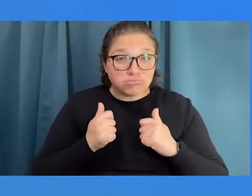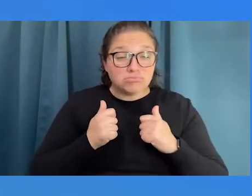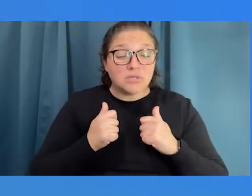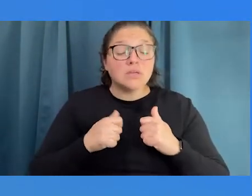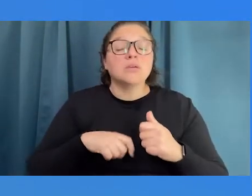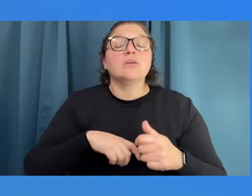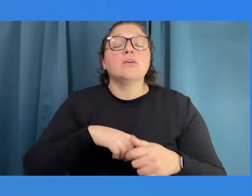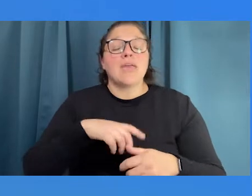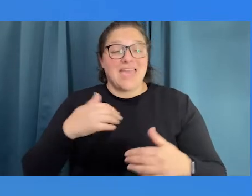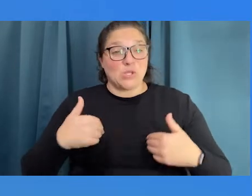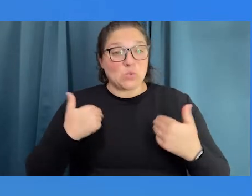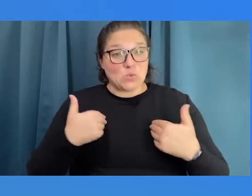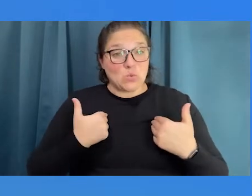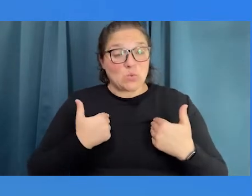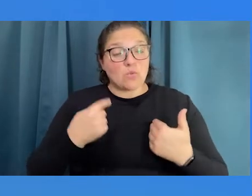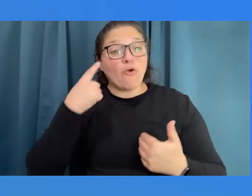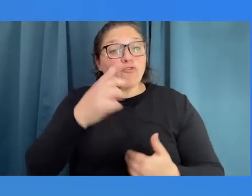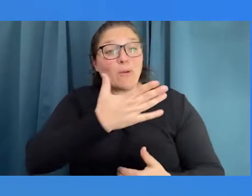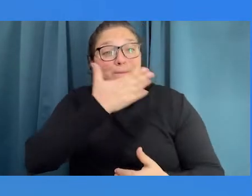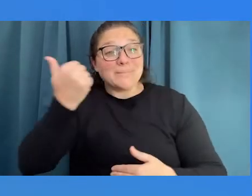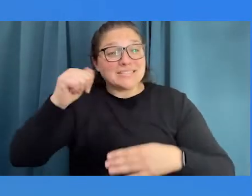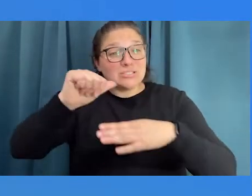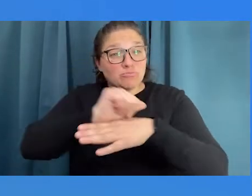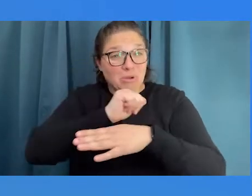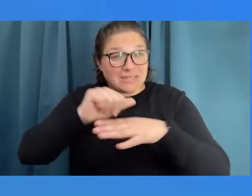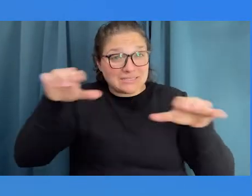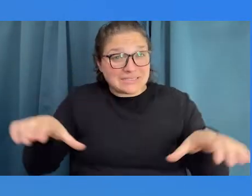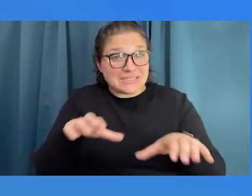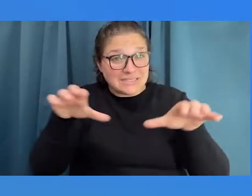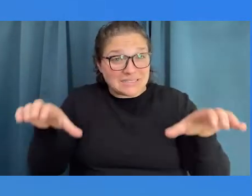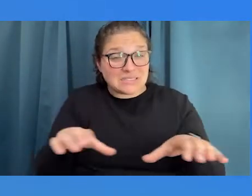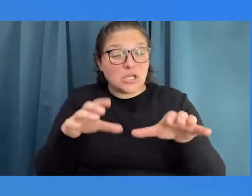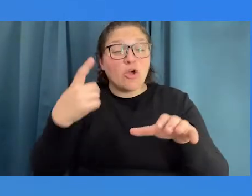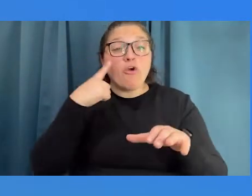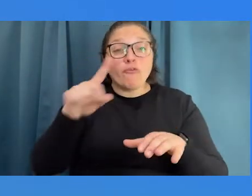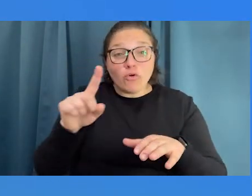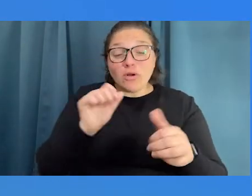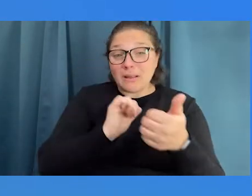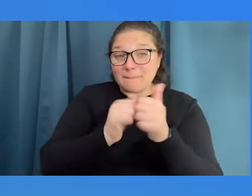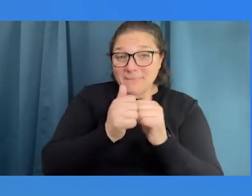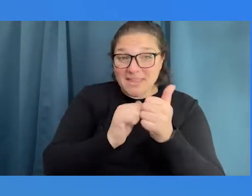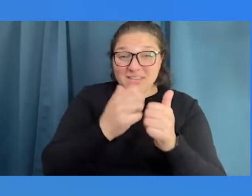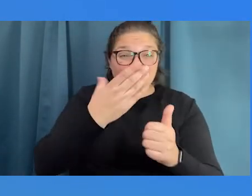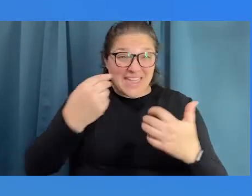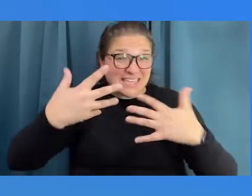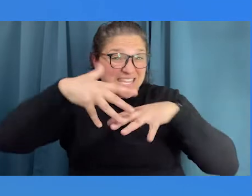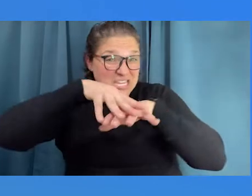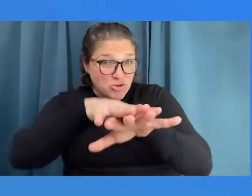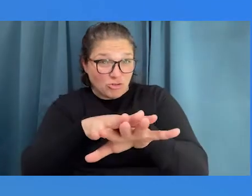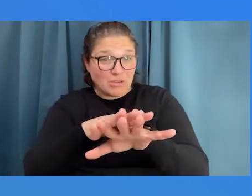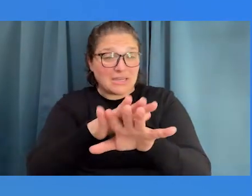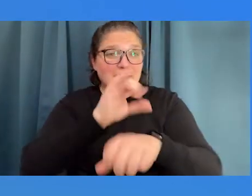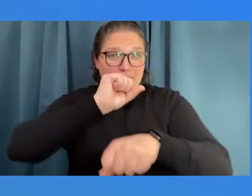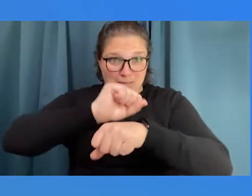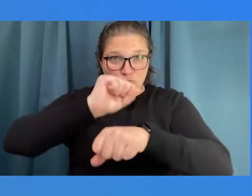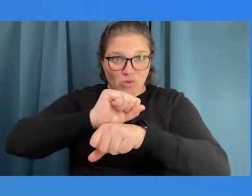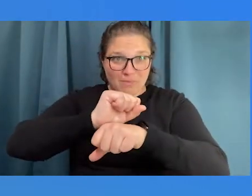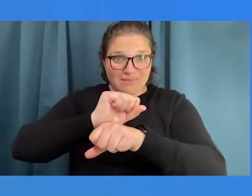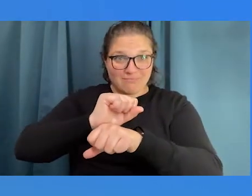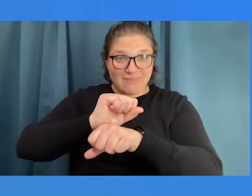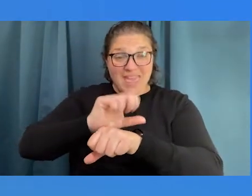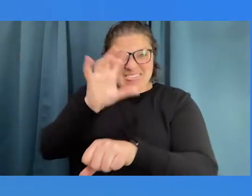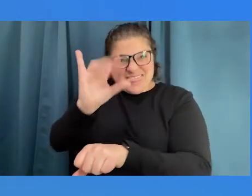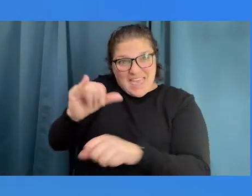with best practices to obtain quality outcomes in competitive and integrated employment. That's our mission.